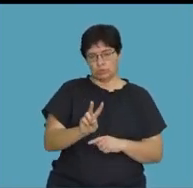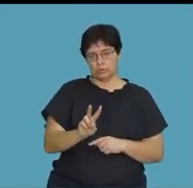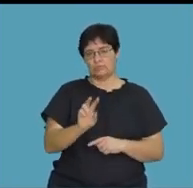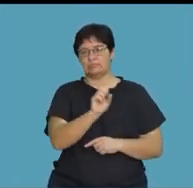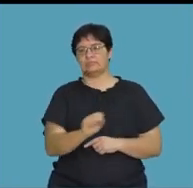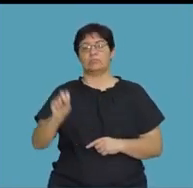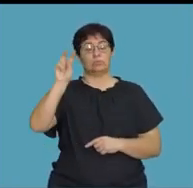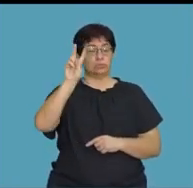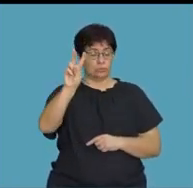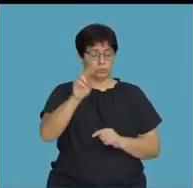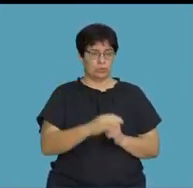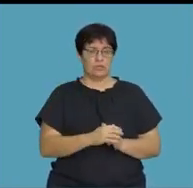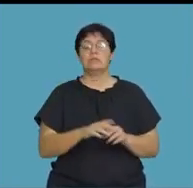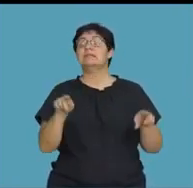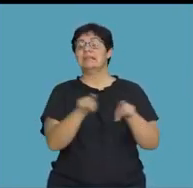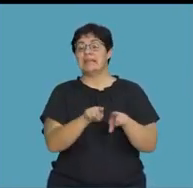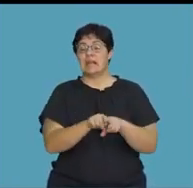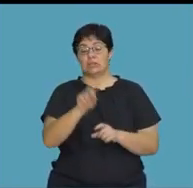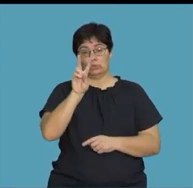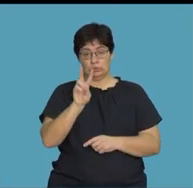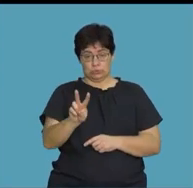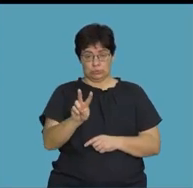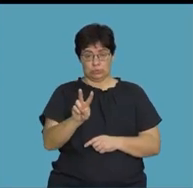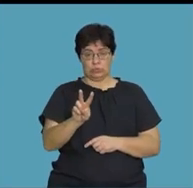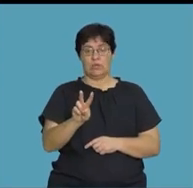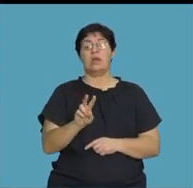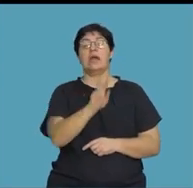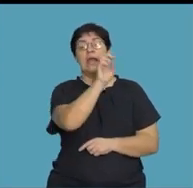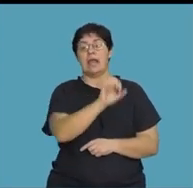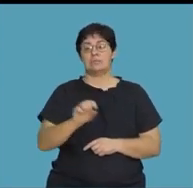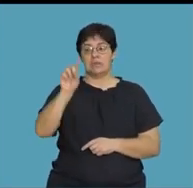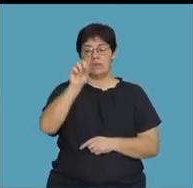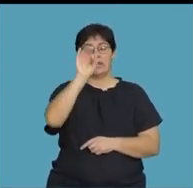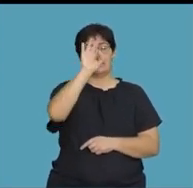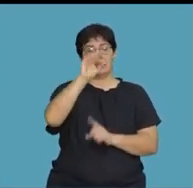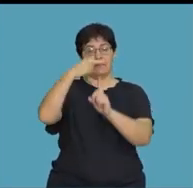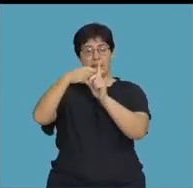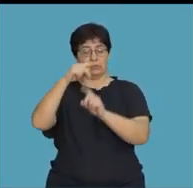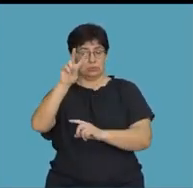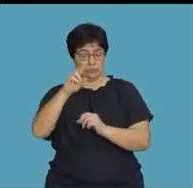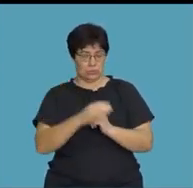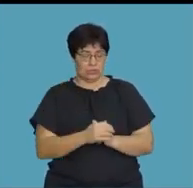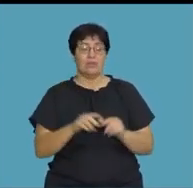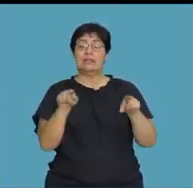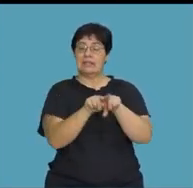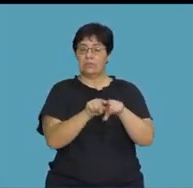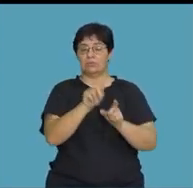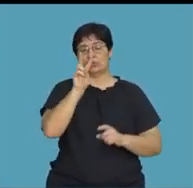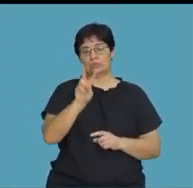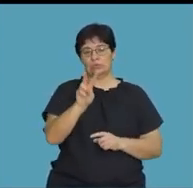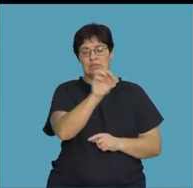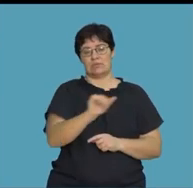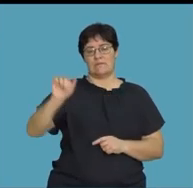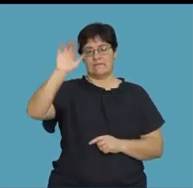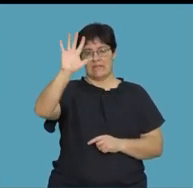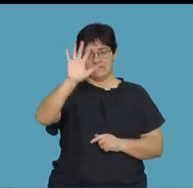to the exponent of 2, this will be the same as 2 to the exponent of 3 plus 2, which will then